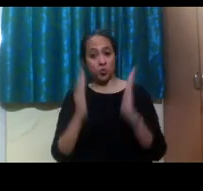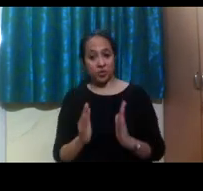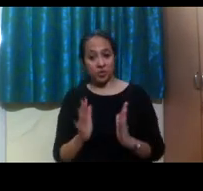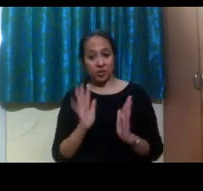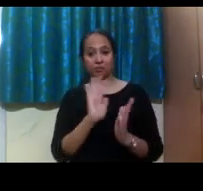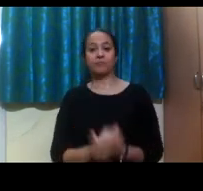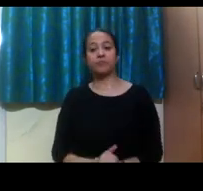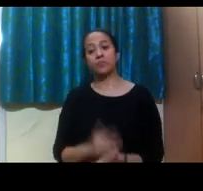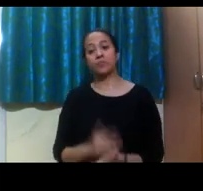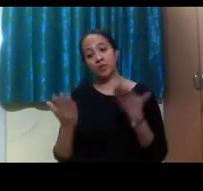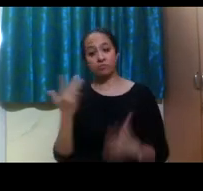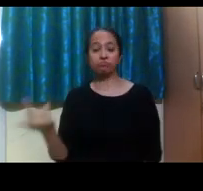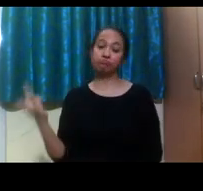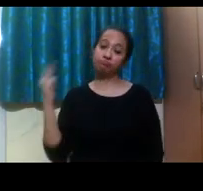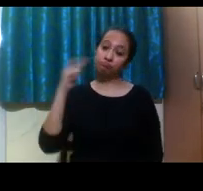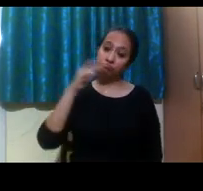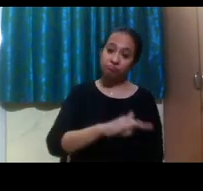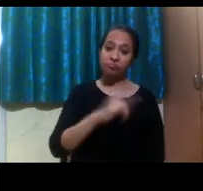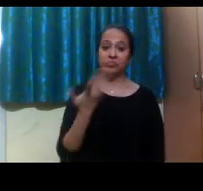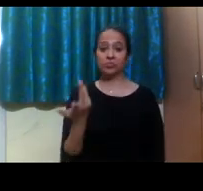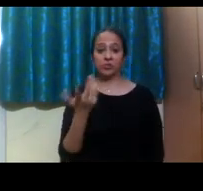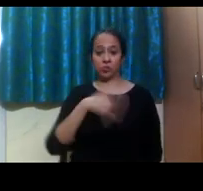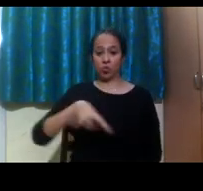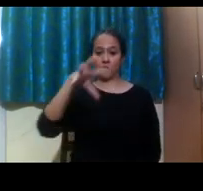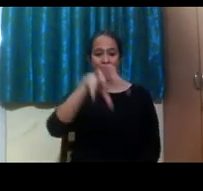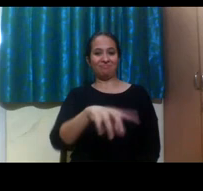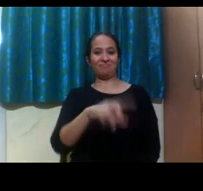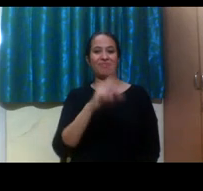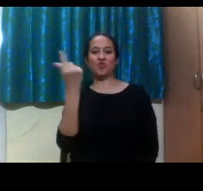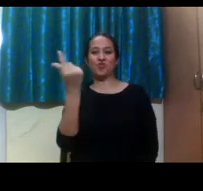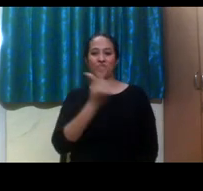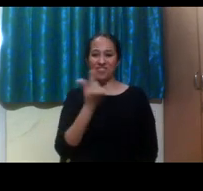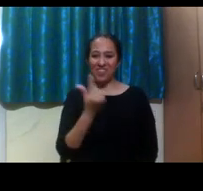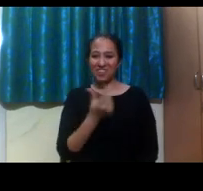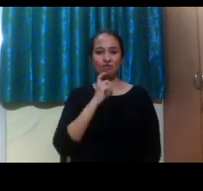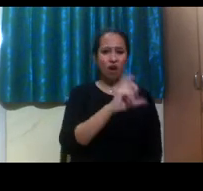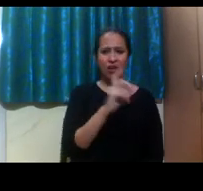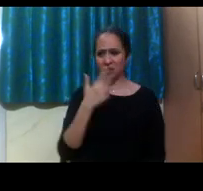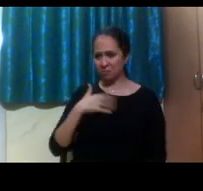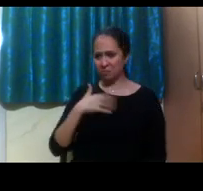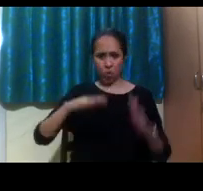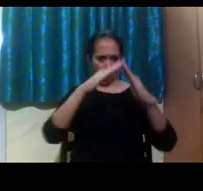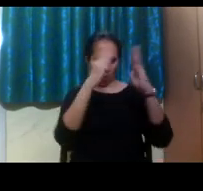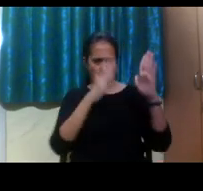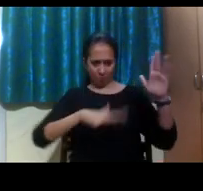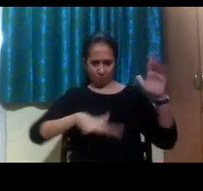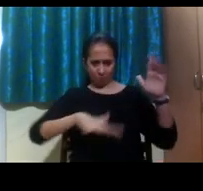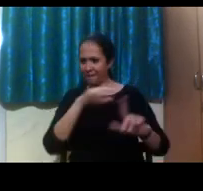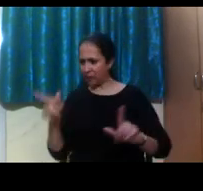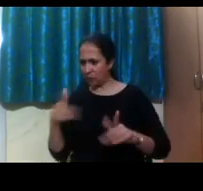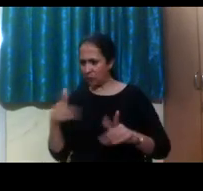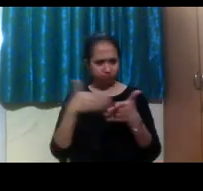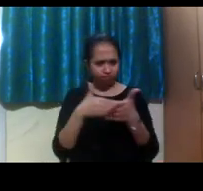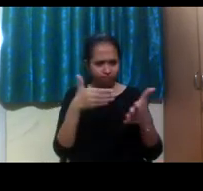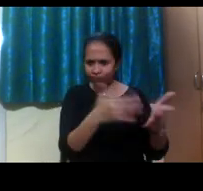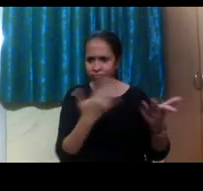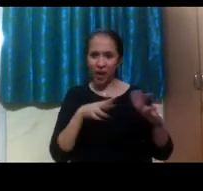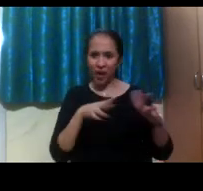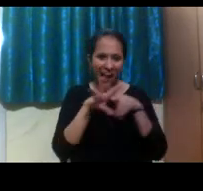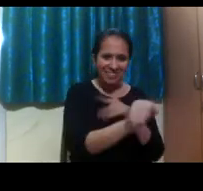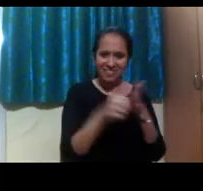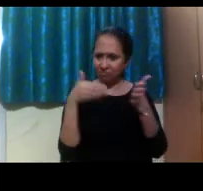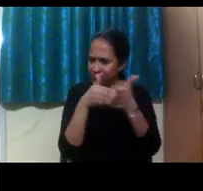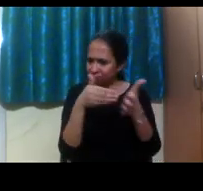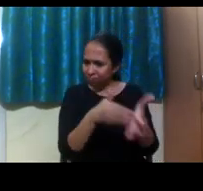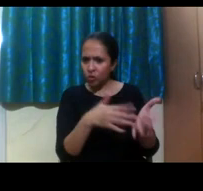the States and you're coming to live on our campus, are there any barriers related to your disability and housing? And so keep in mind that when you come